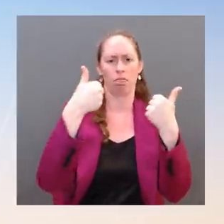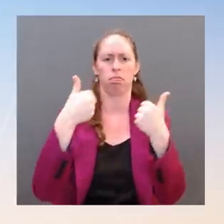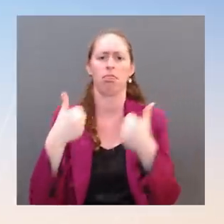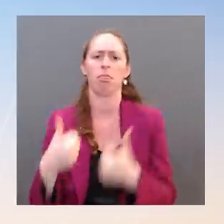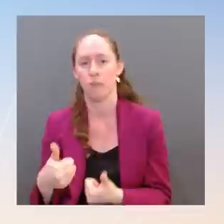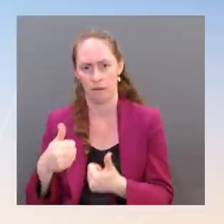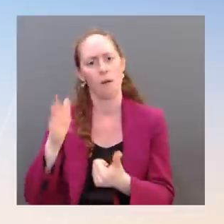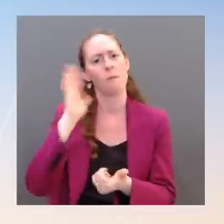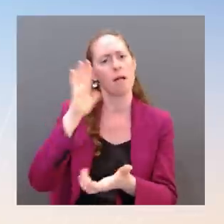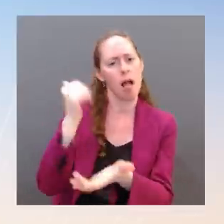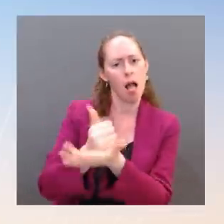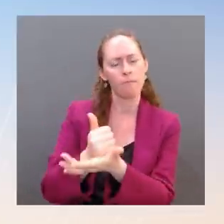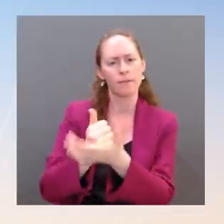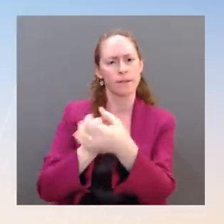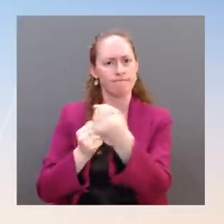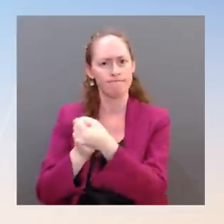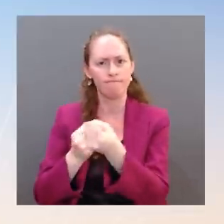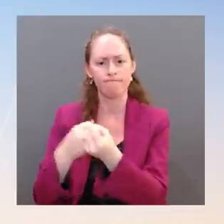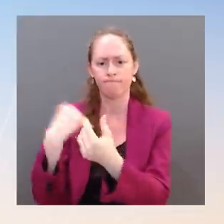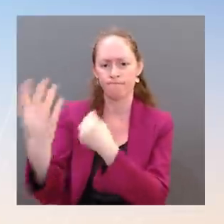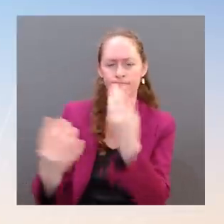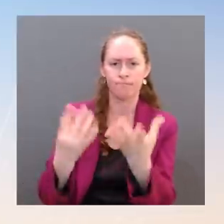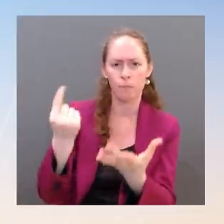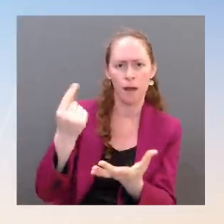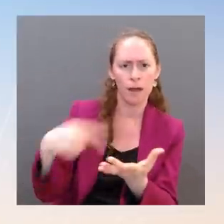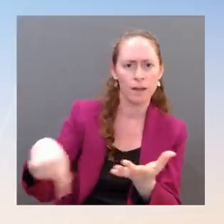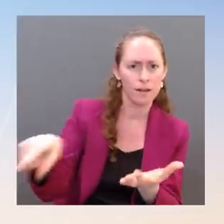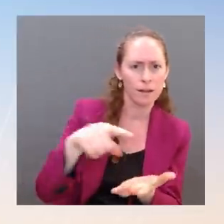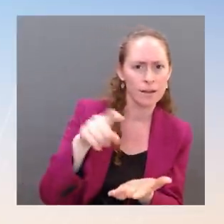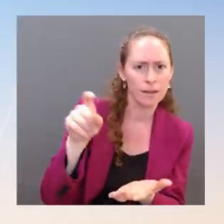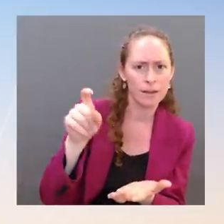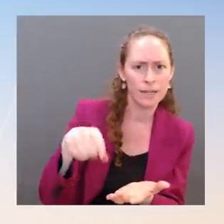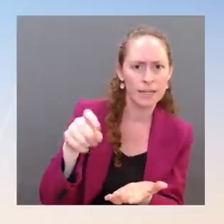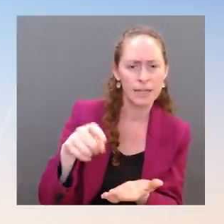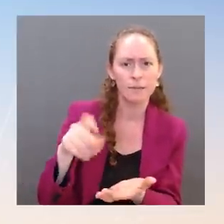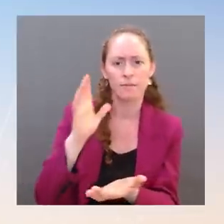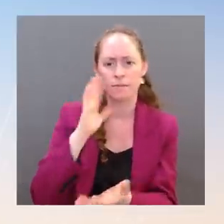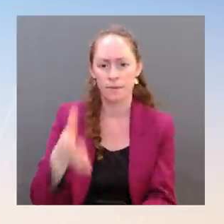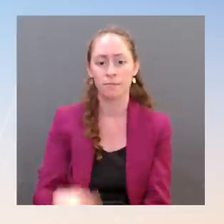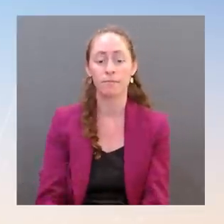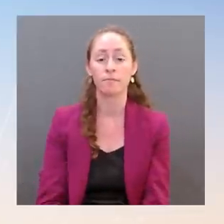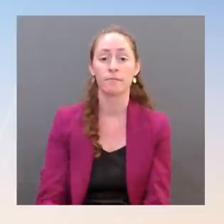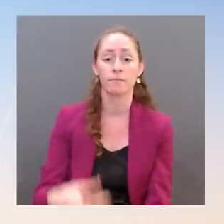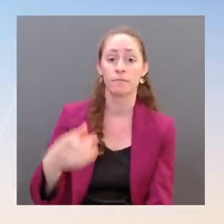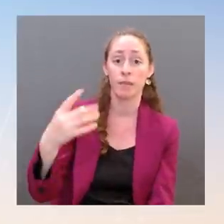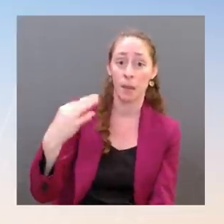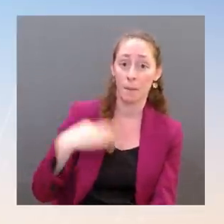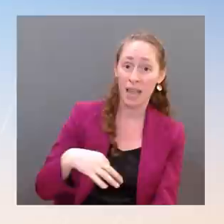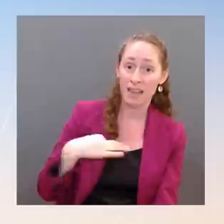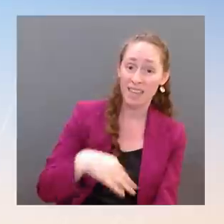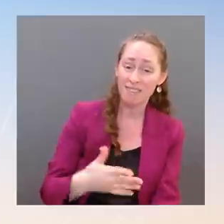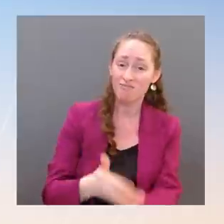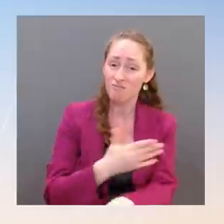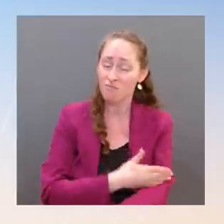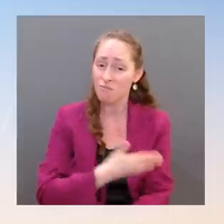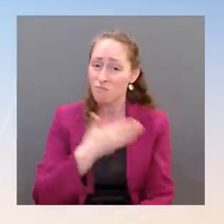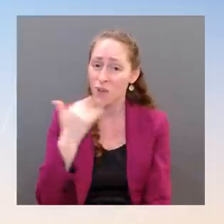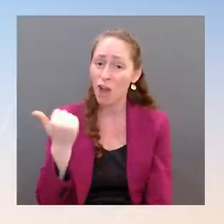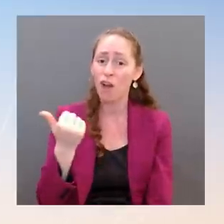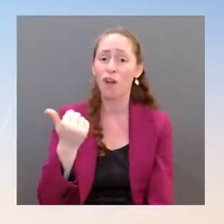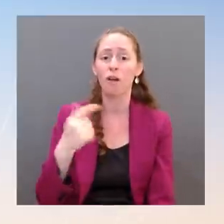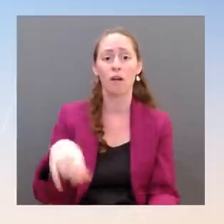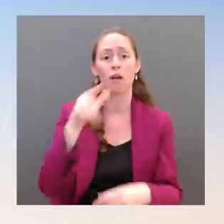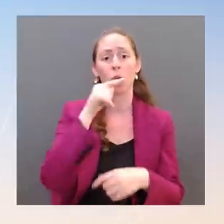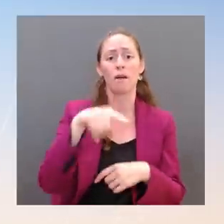more timely access to benefits and services for veterans and their survivors. It will also ensure that the Department of Veterans